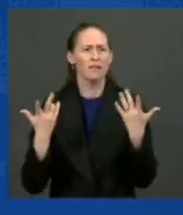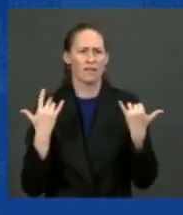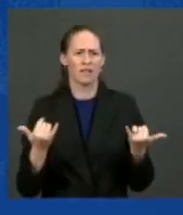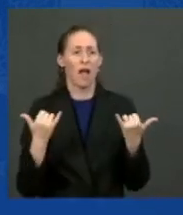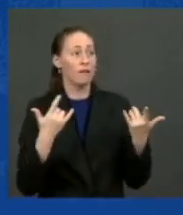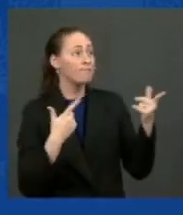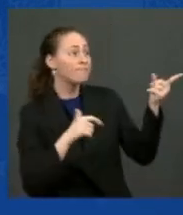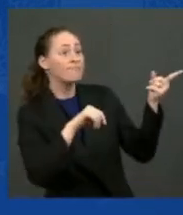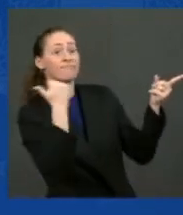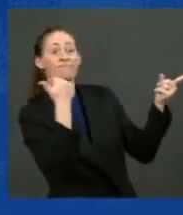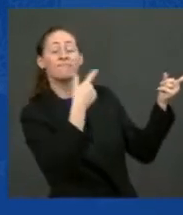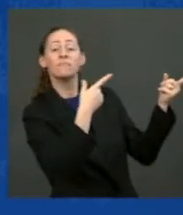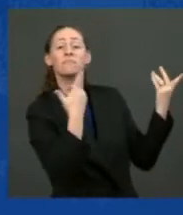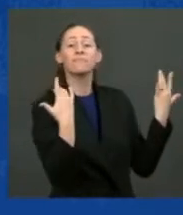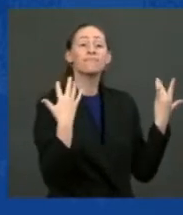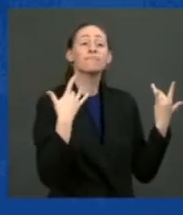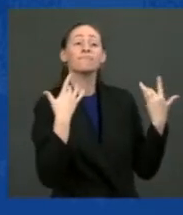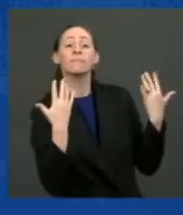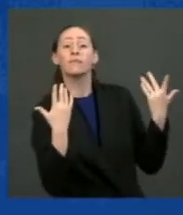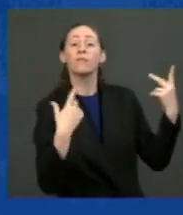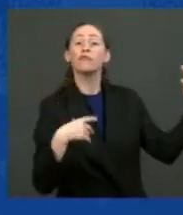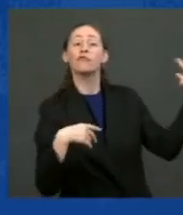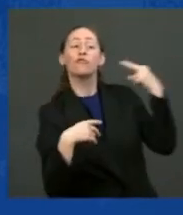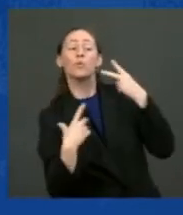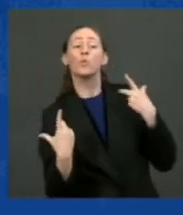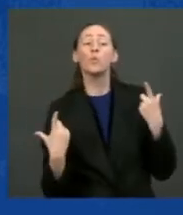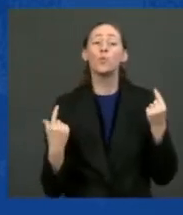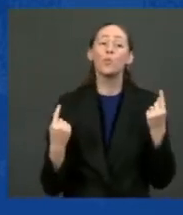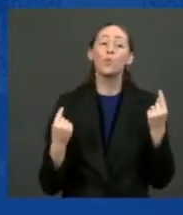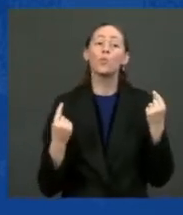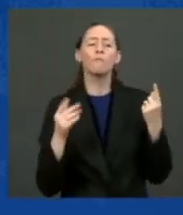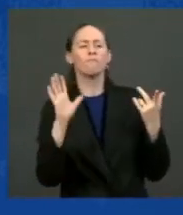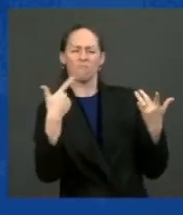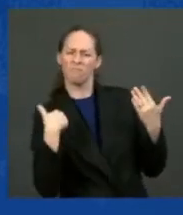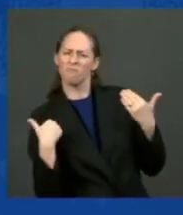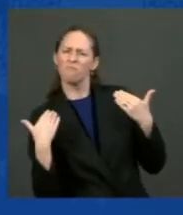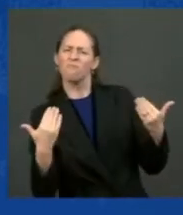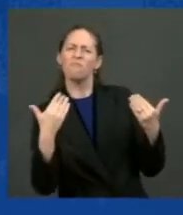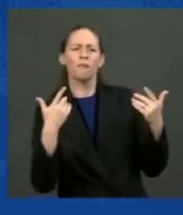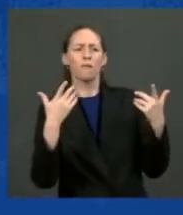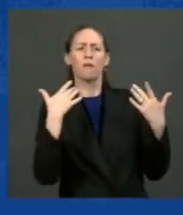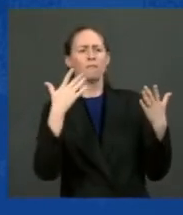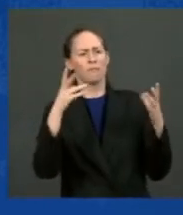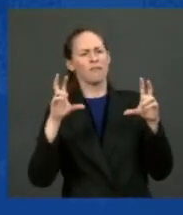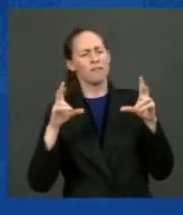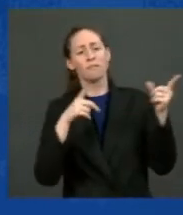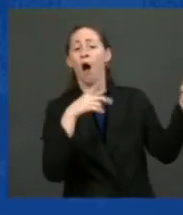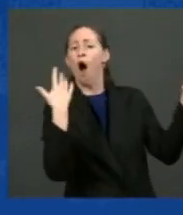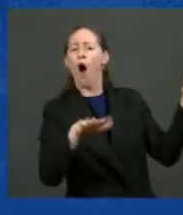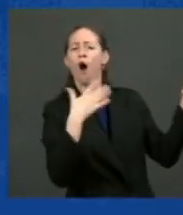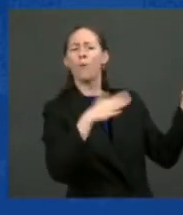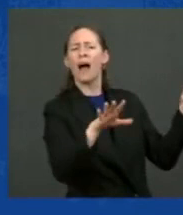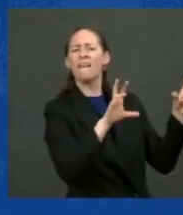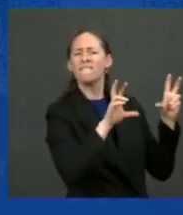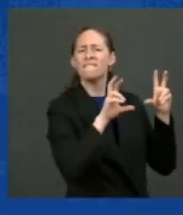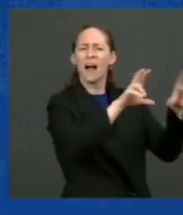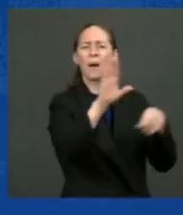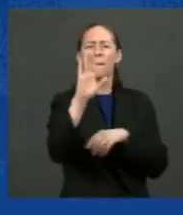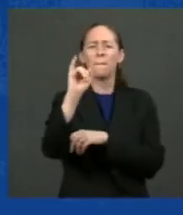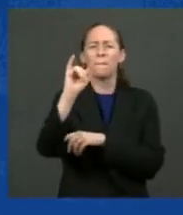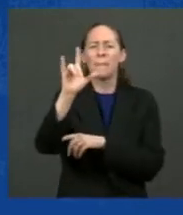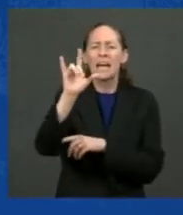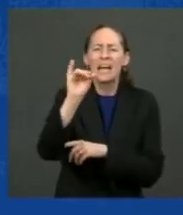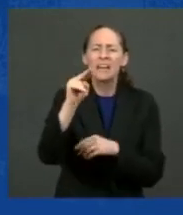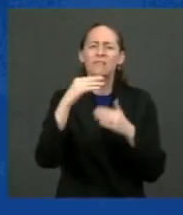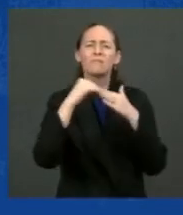See what we're going to do. They've been pouring billions of dollars into infrastructure and into this training of their people for years now. Take